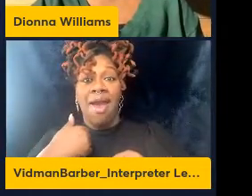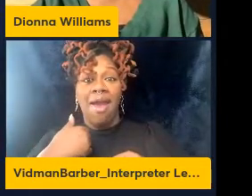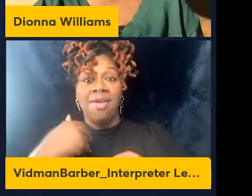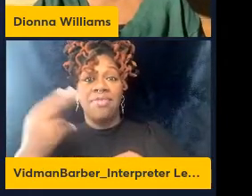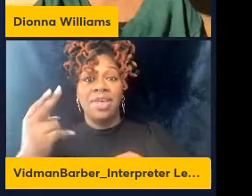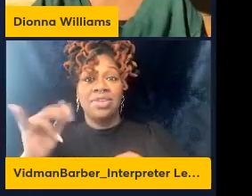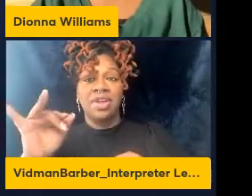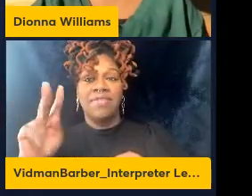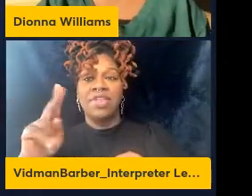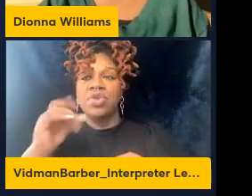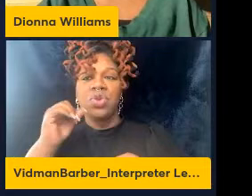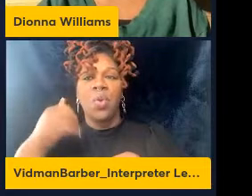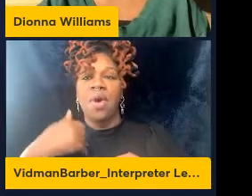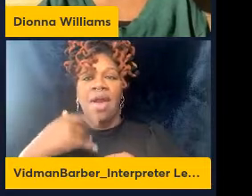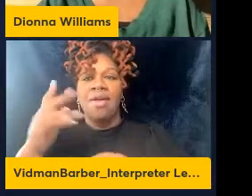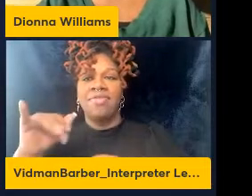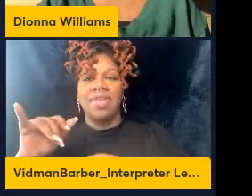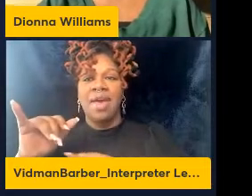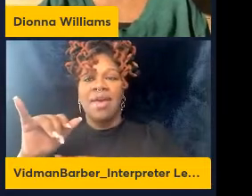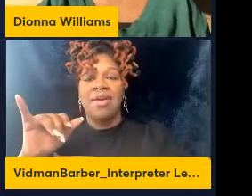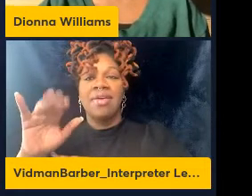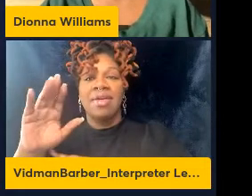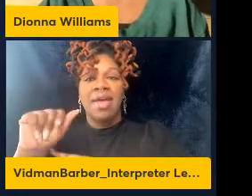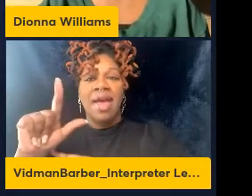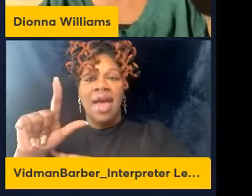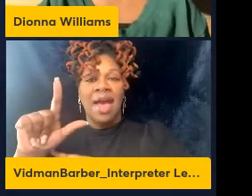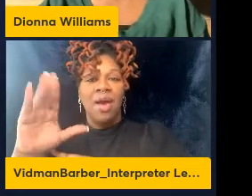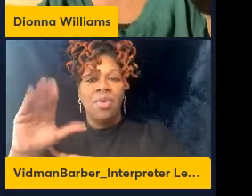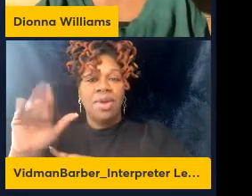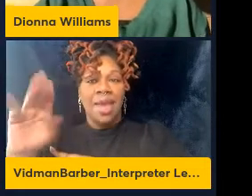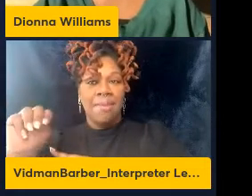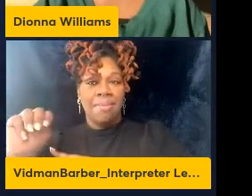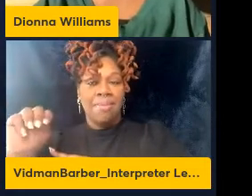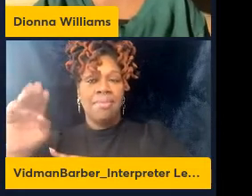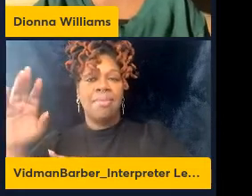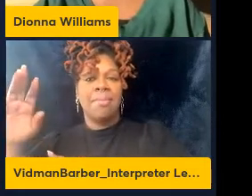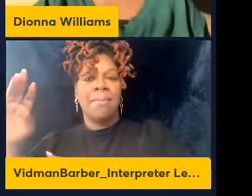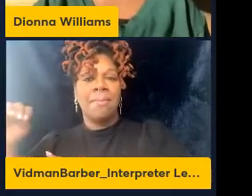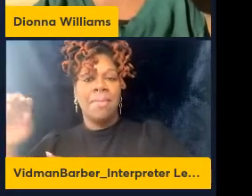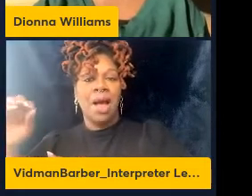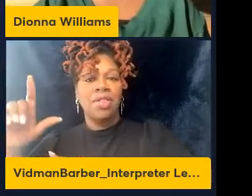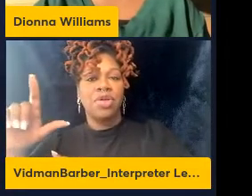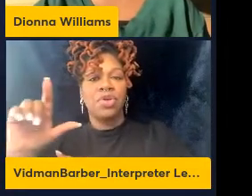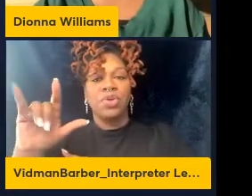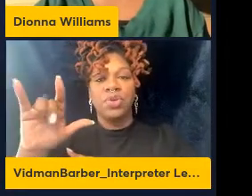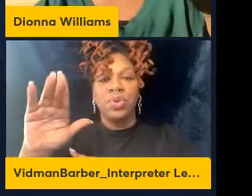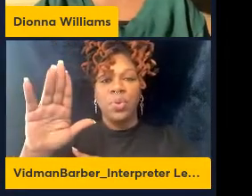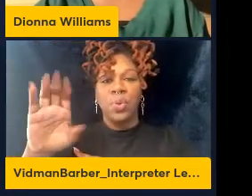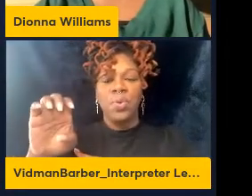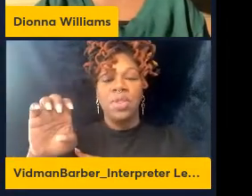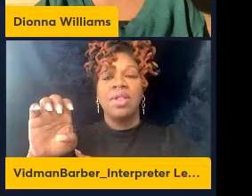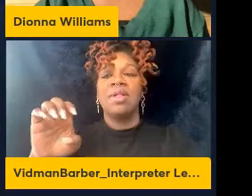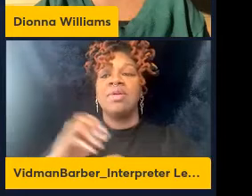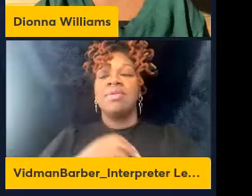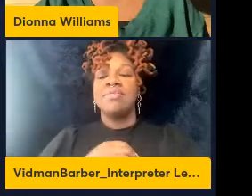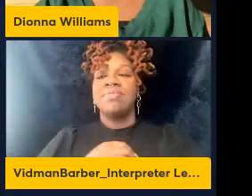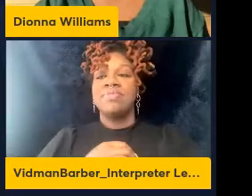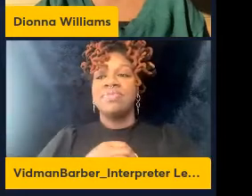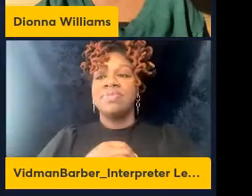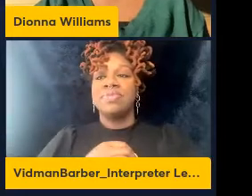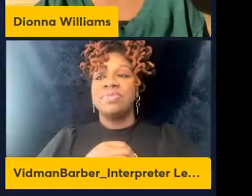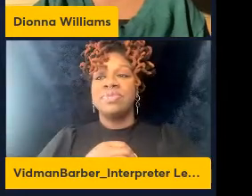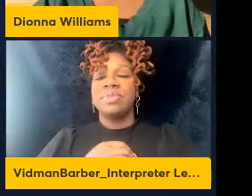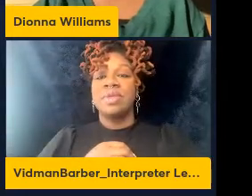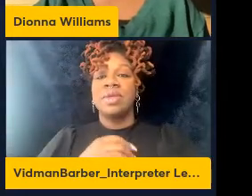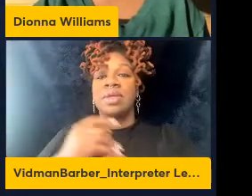this ALKAM molecule. And quite interestingly, it's required for the migration. So we can block ALKAM interactions with a blocking